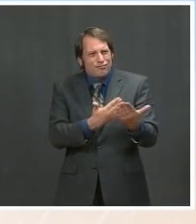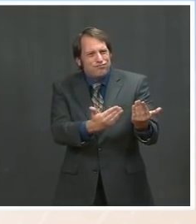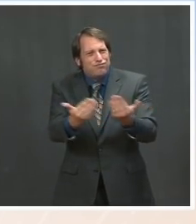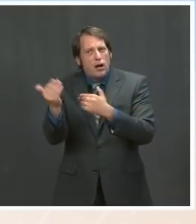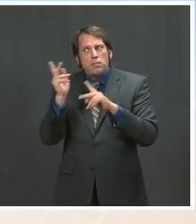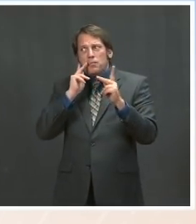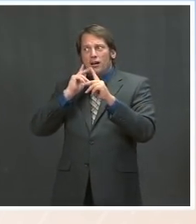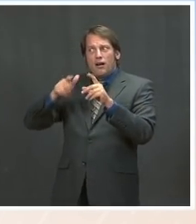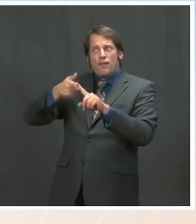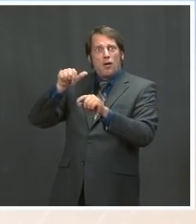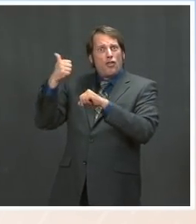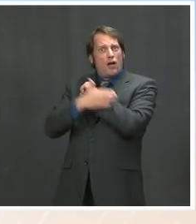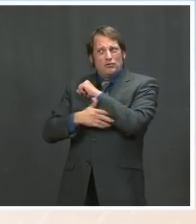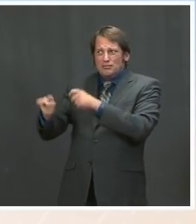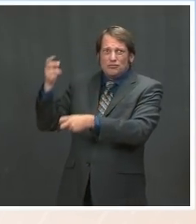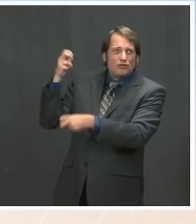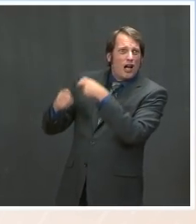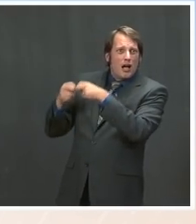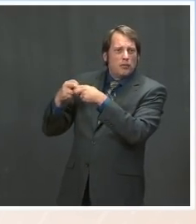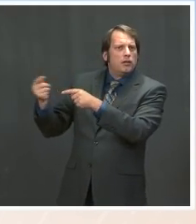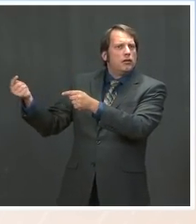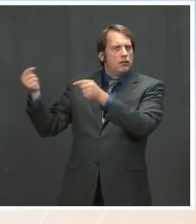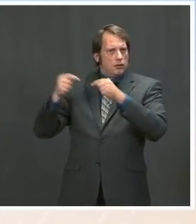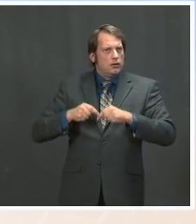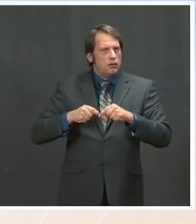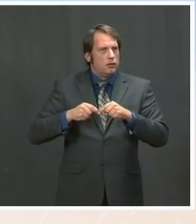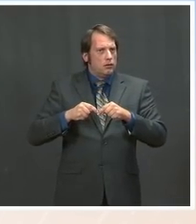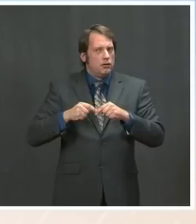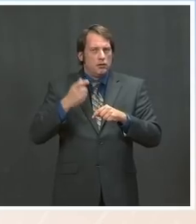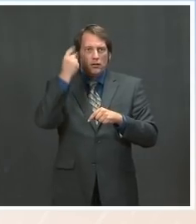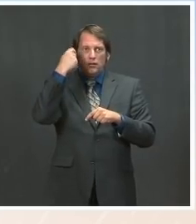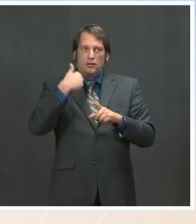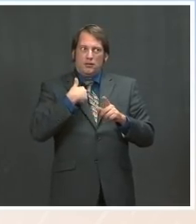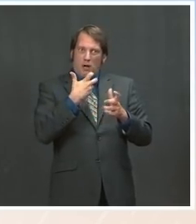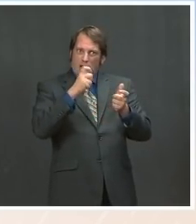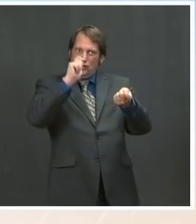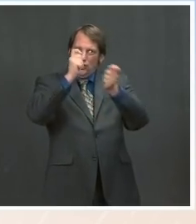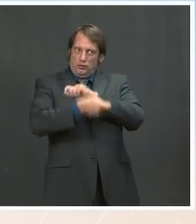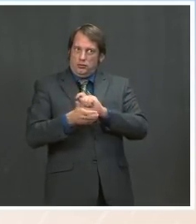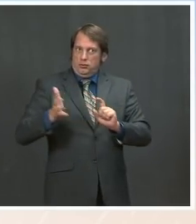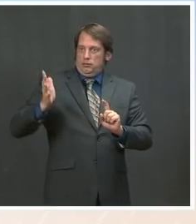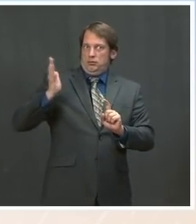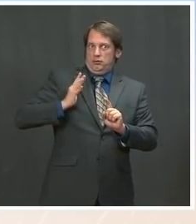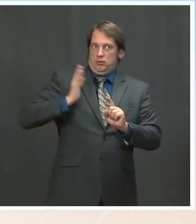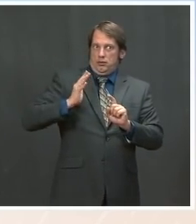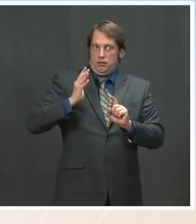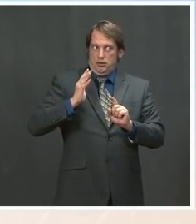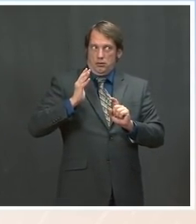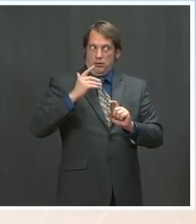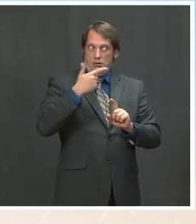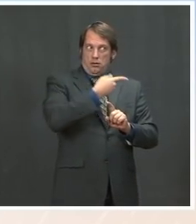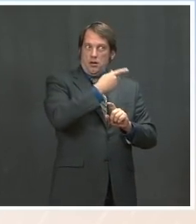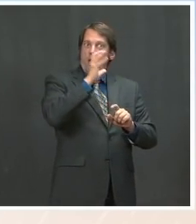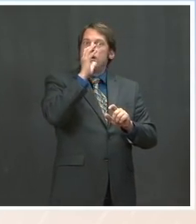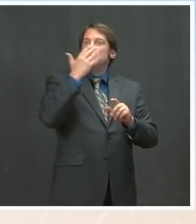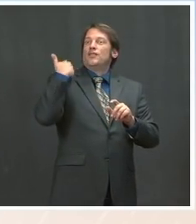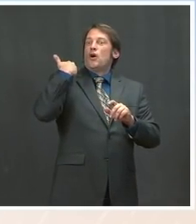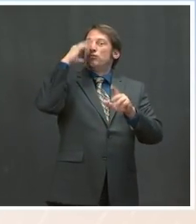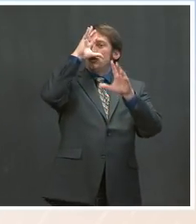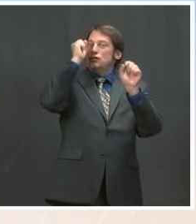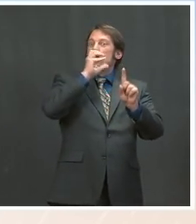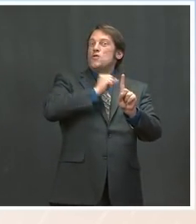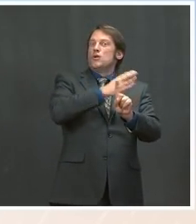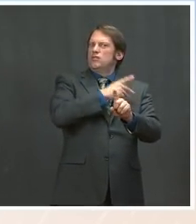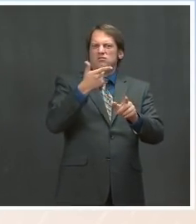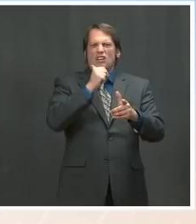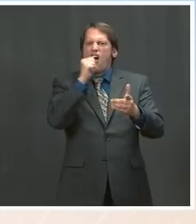the policies of the last administration. We are changing the policy of not welcoming in people from Africa or people from the Middle East.